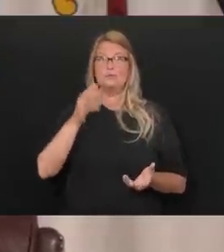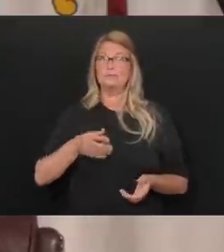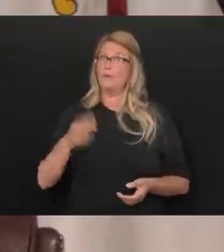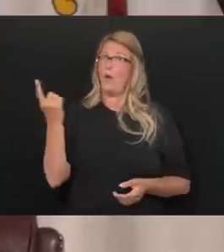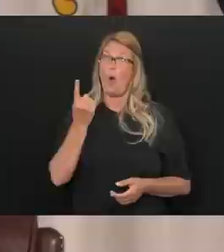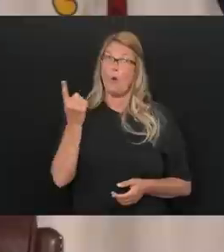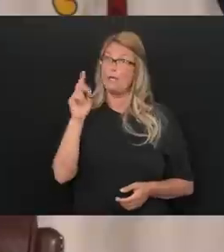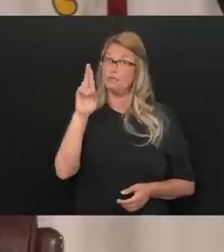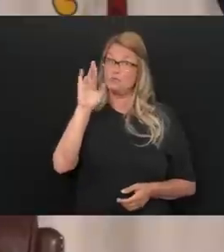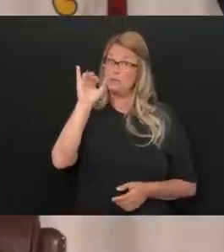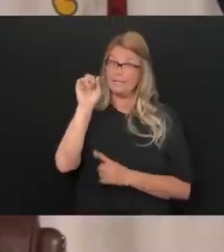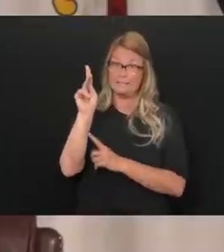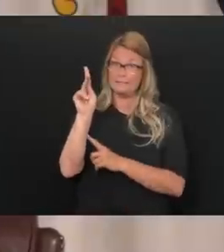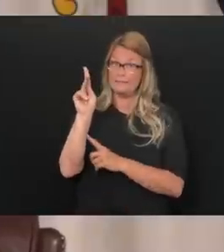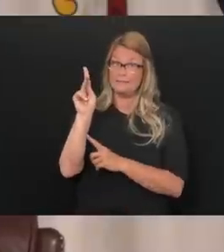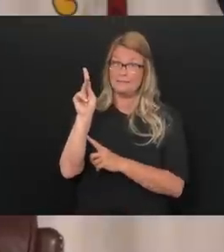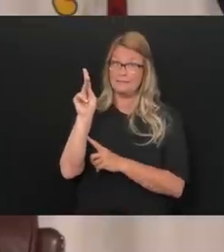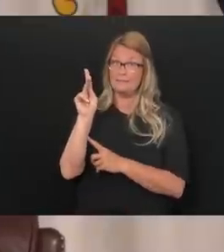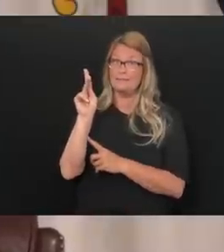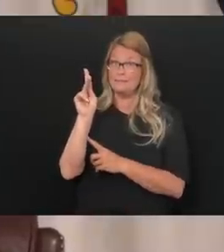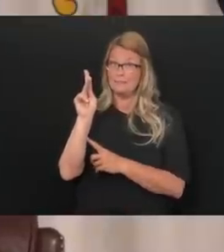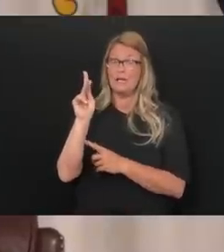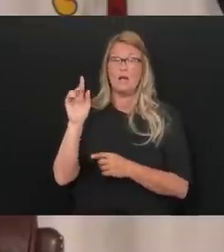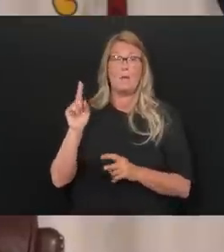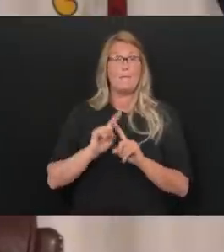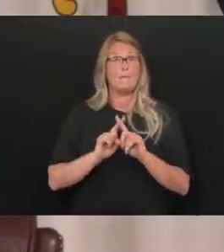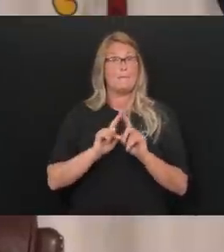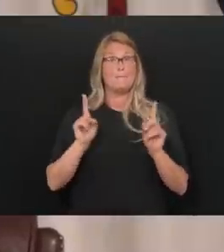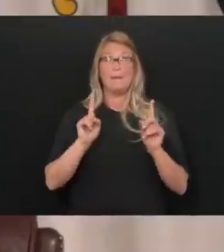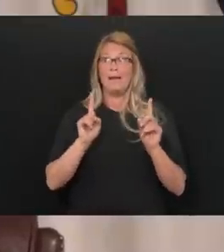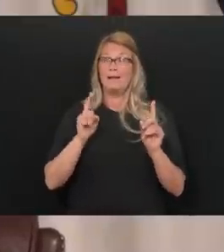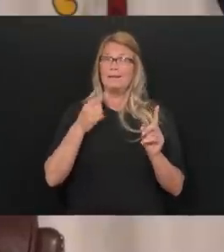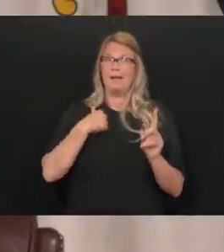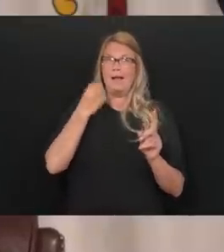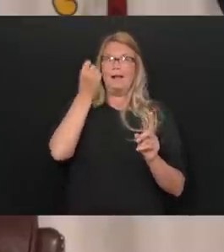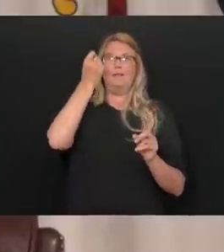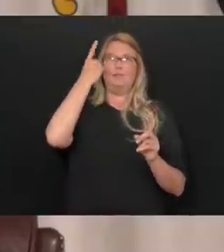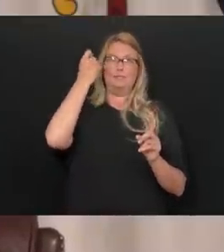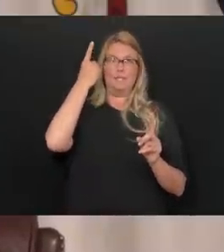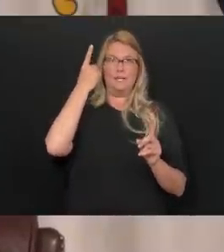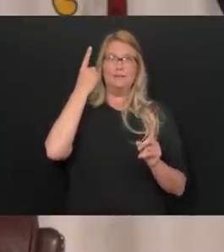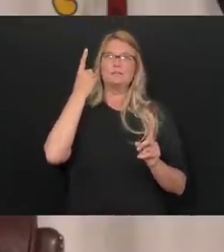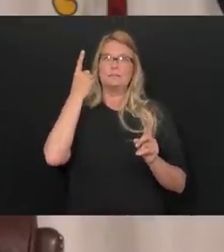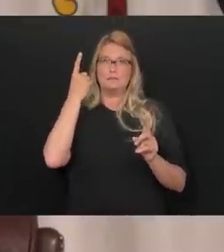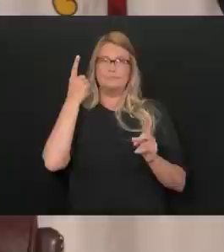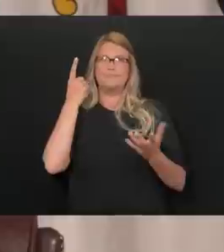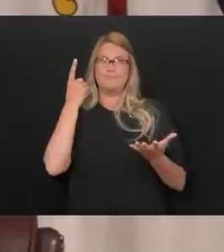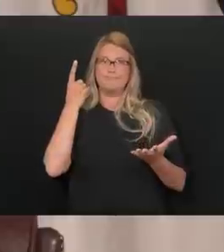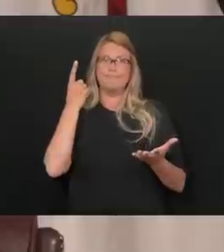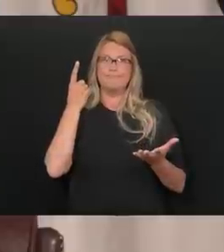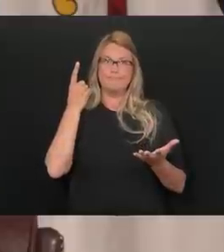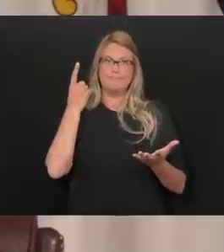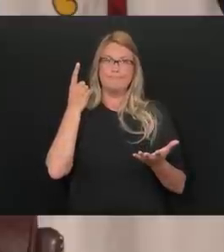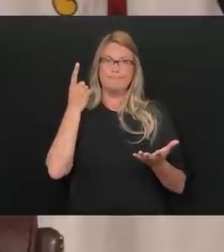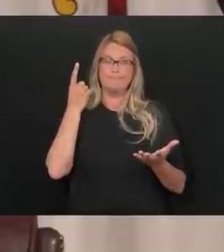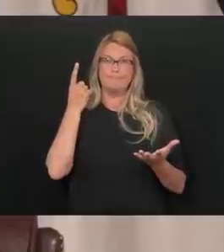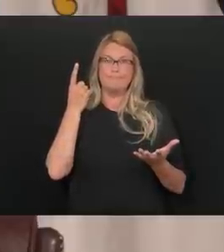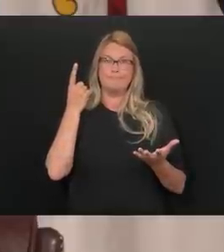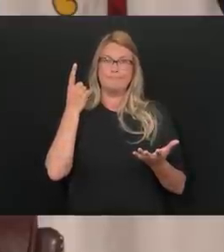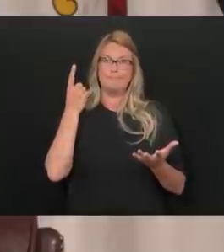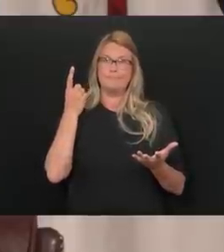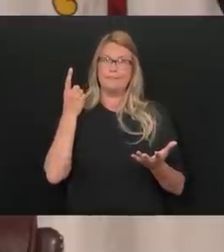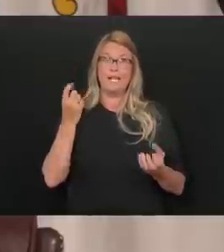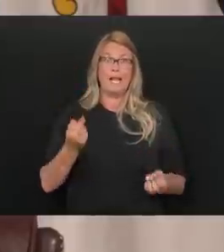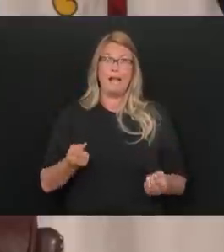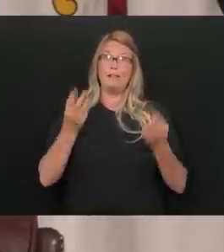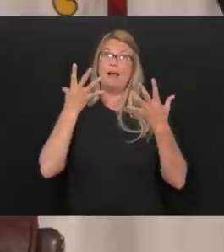always risk involved and, and, and everything, but at the same time, you know, a lot, a lot, a lot